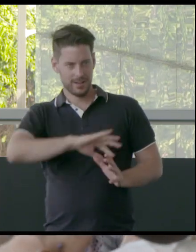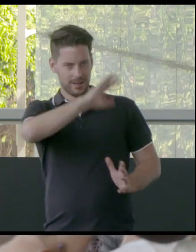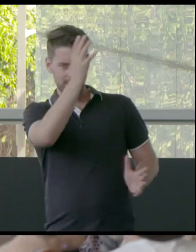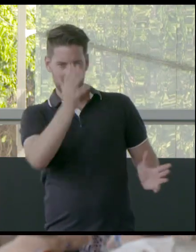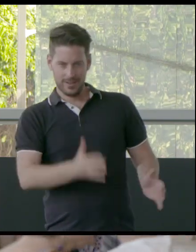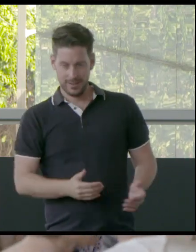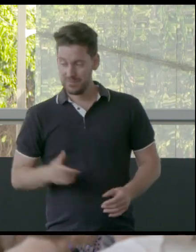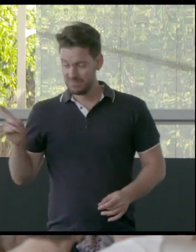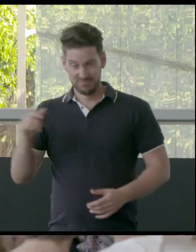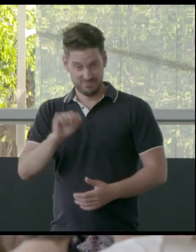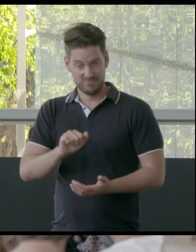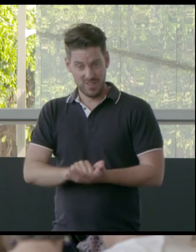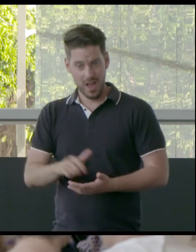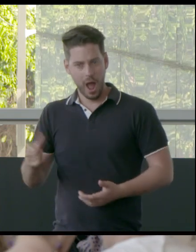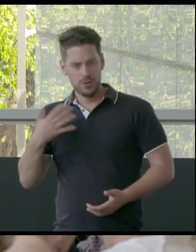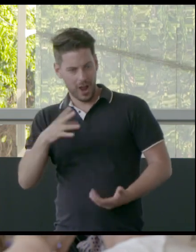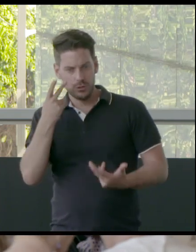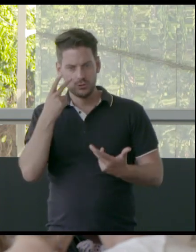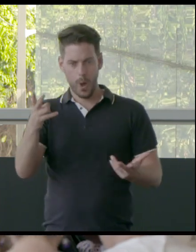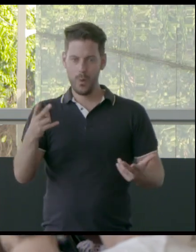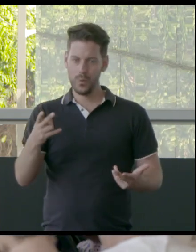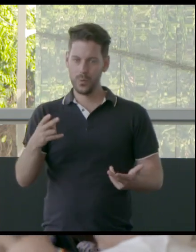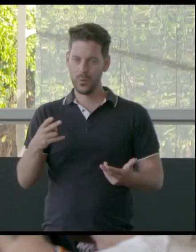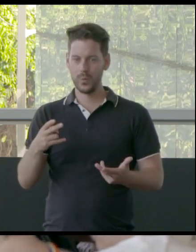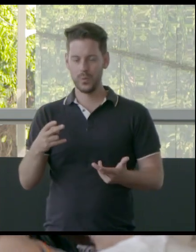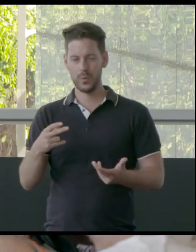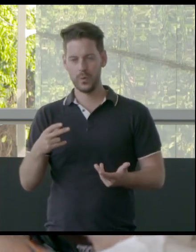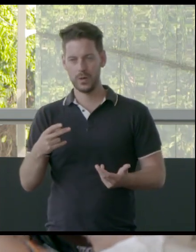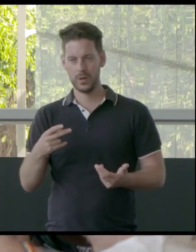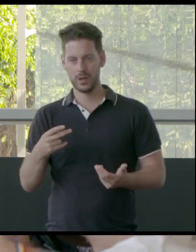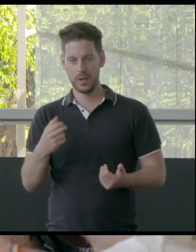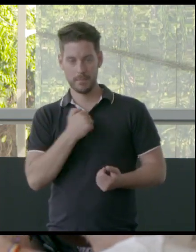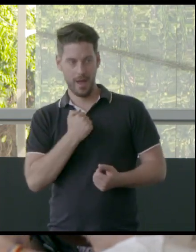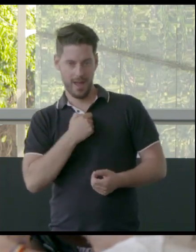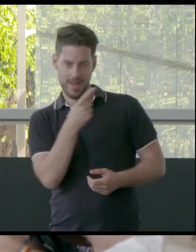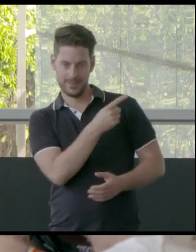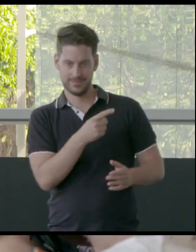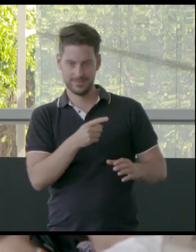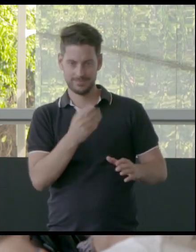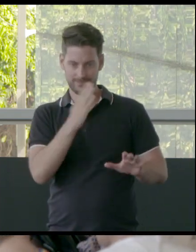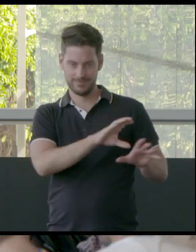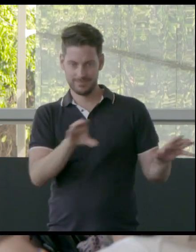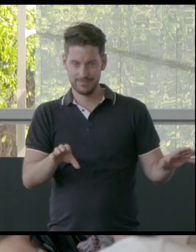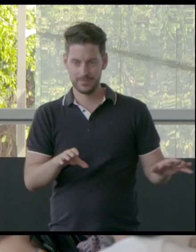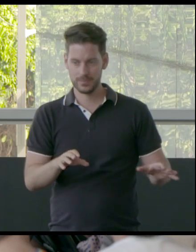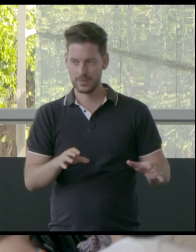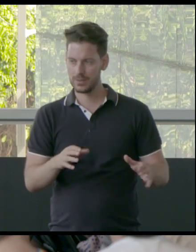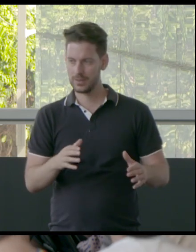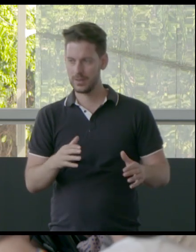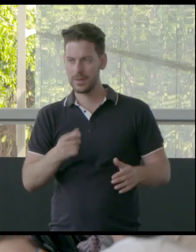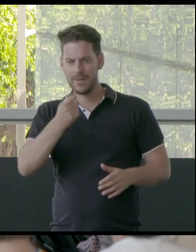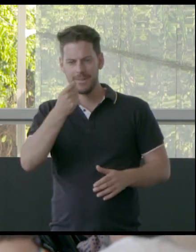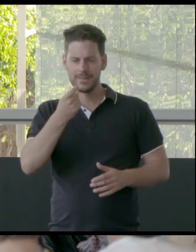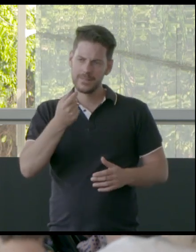been wanting to kind of illustrate in the scale of the first